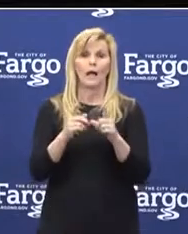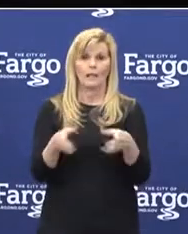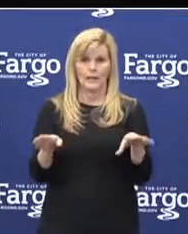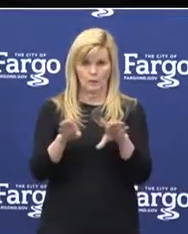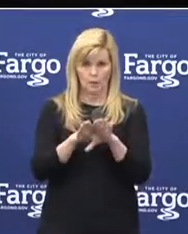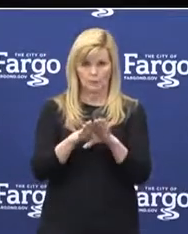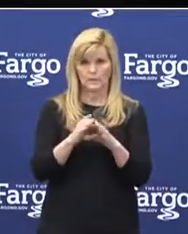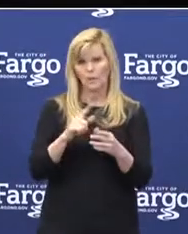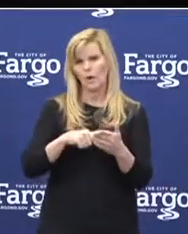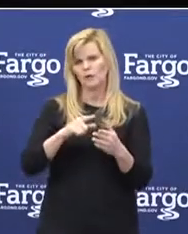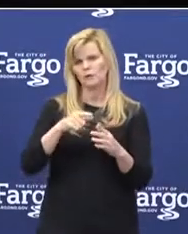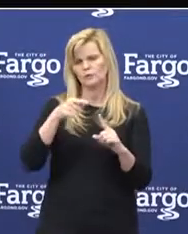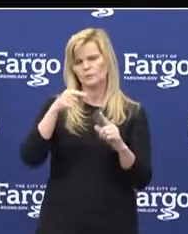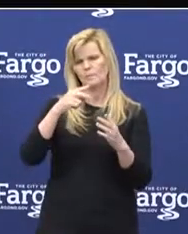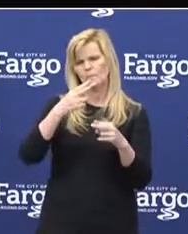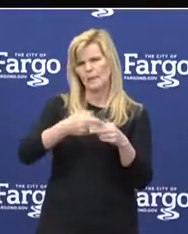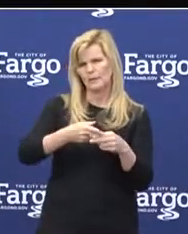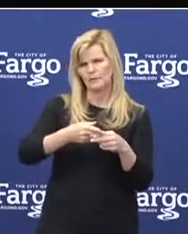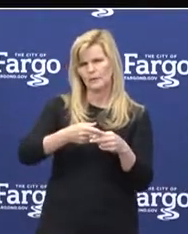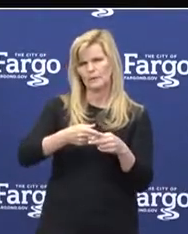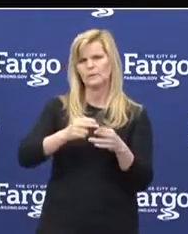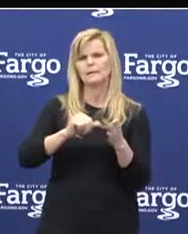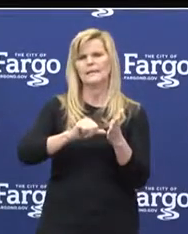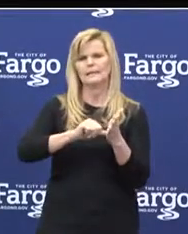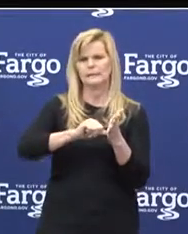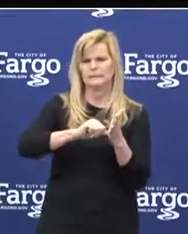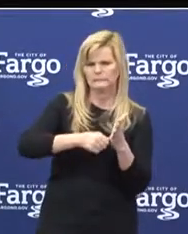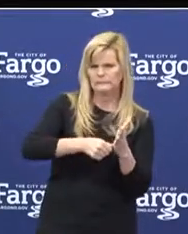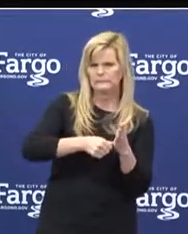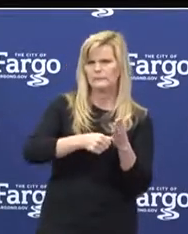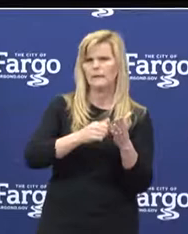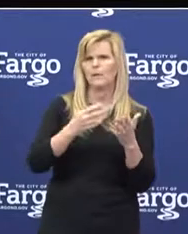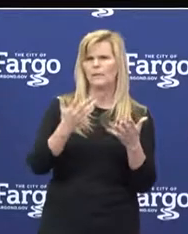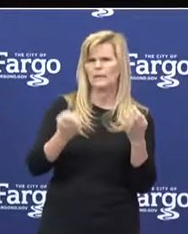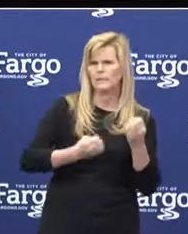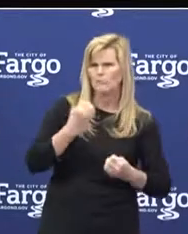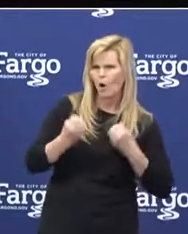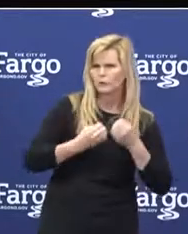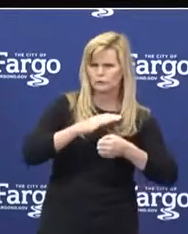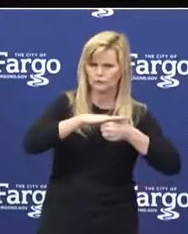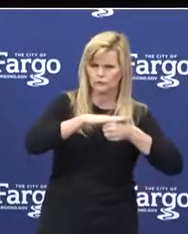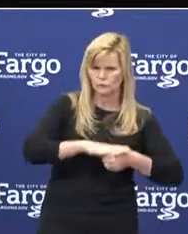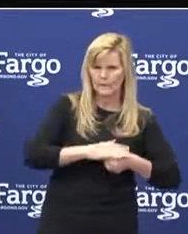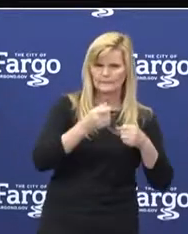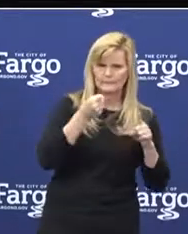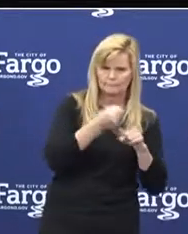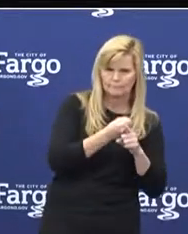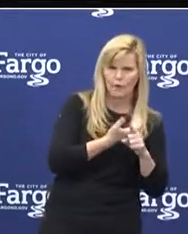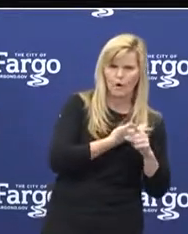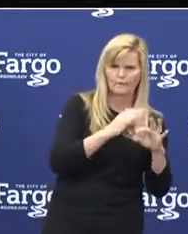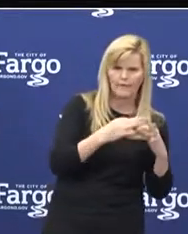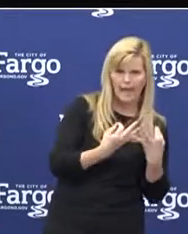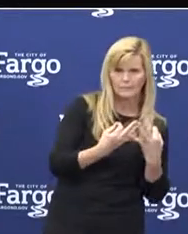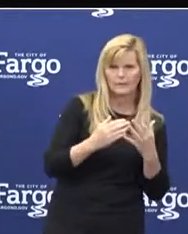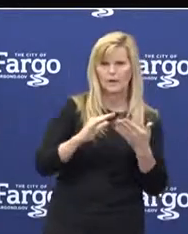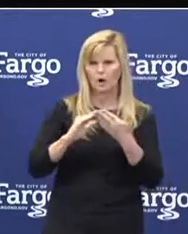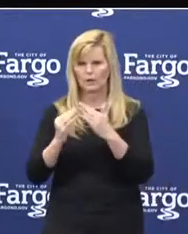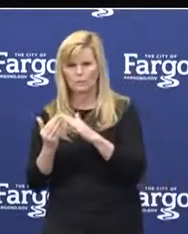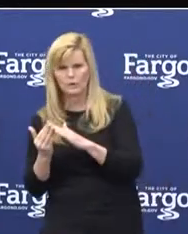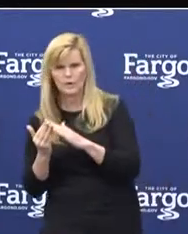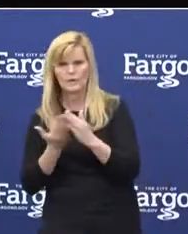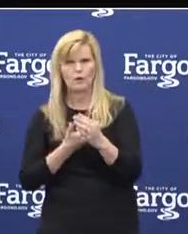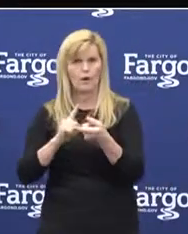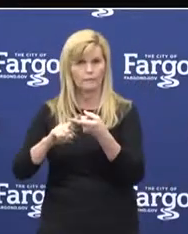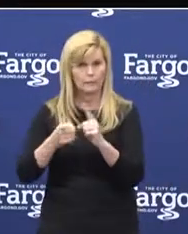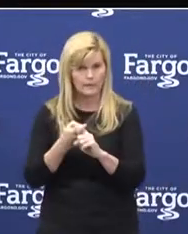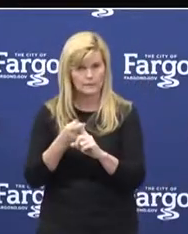the importance of recognizing the emotional strain that this has had on all of us, our families, and our community. And particularly, I want to call out